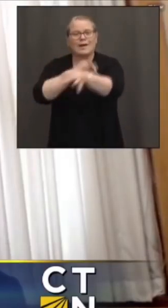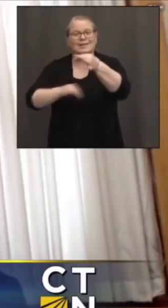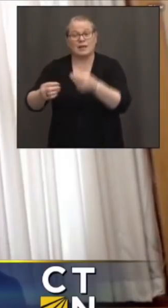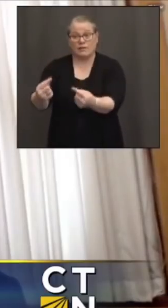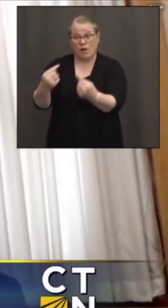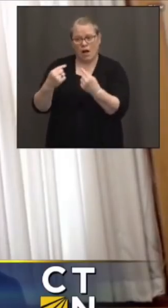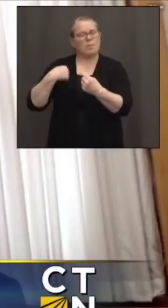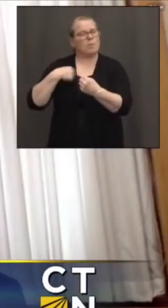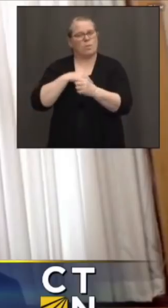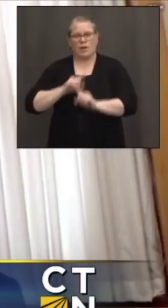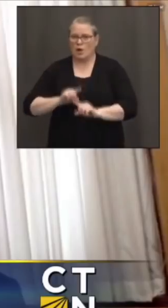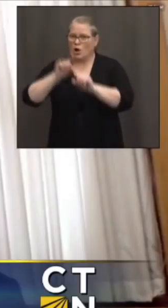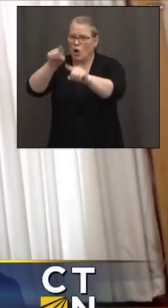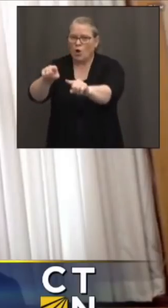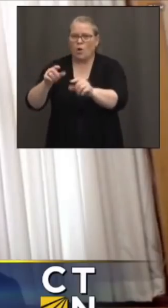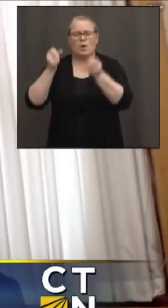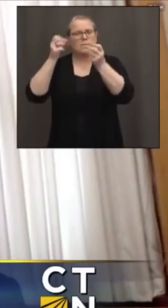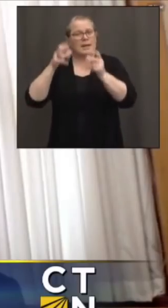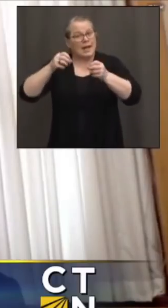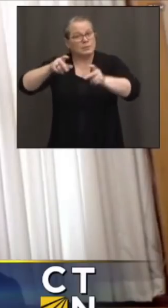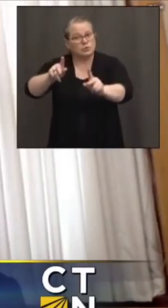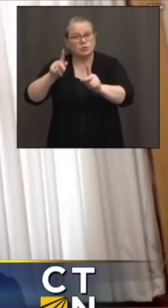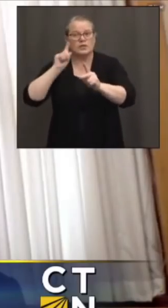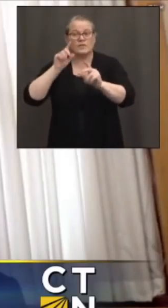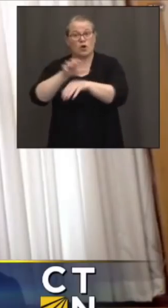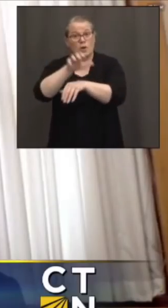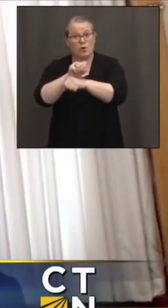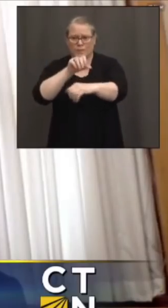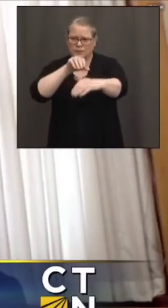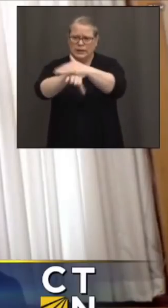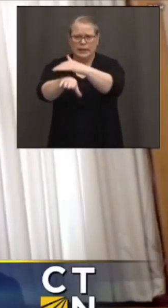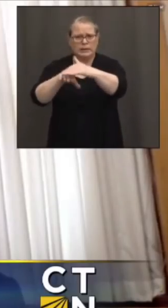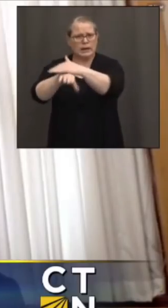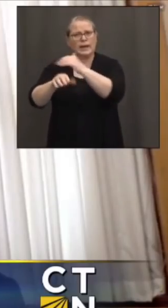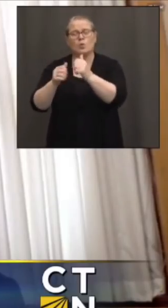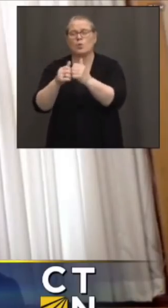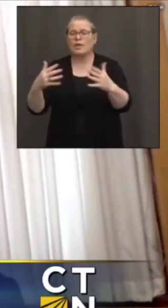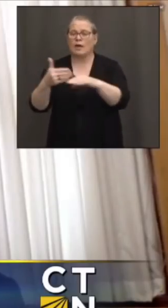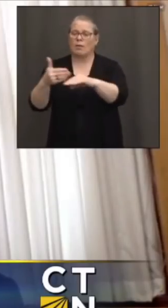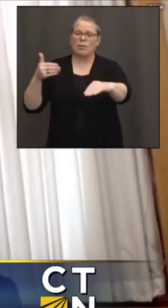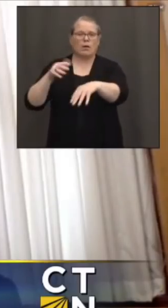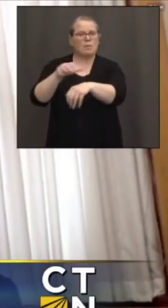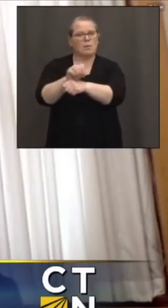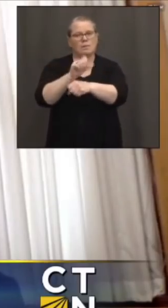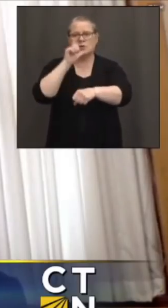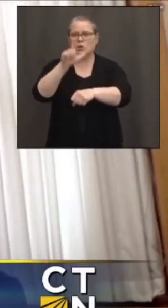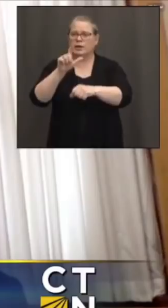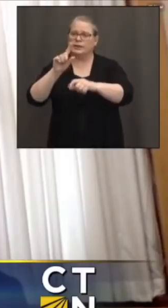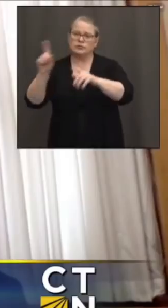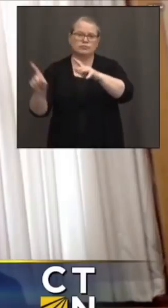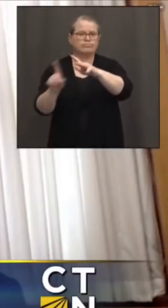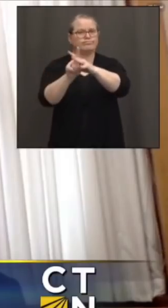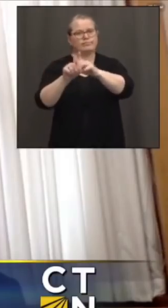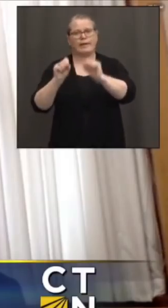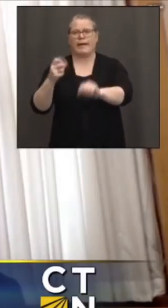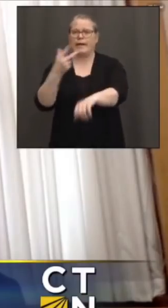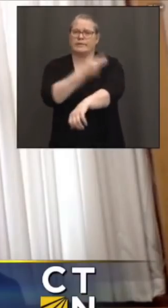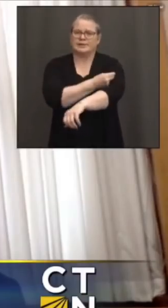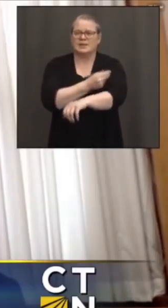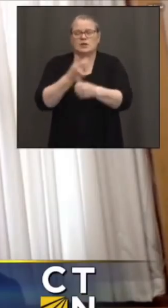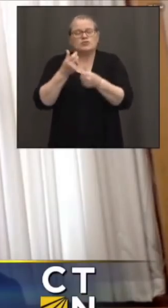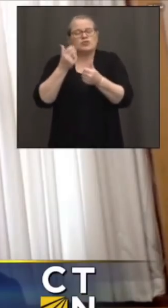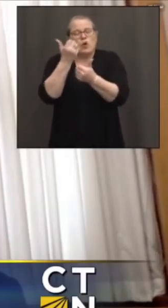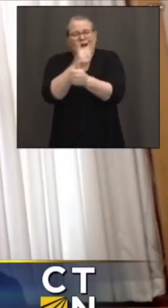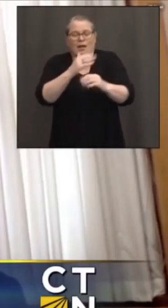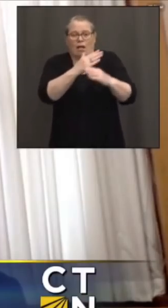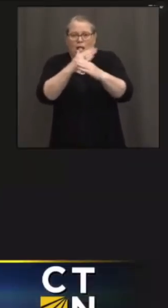opportunities for walk-up appointments, really trying to tear down every barrier that we can identify to help people get vaccinated as